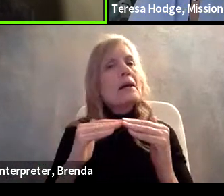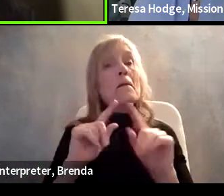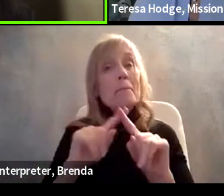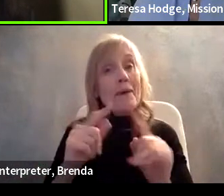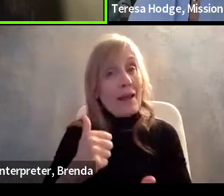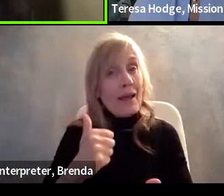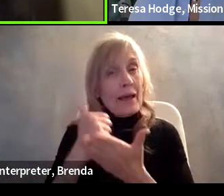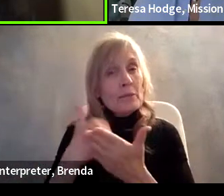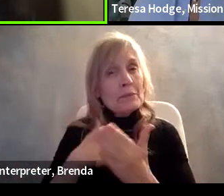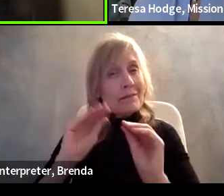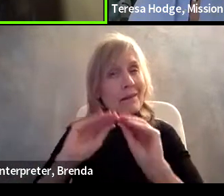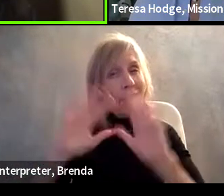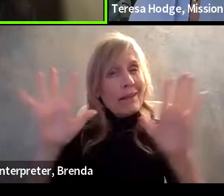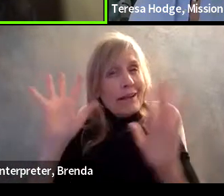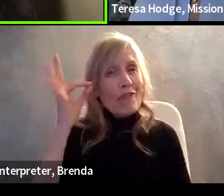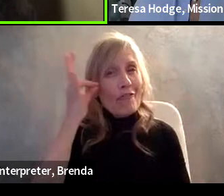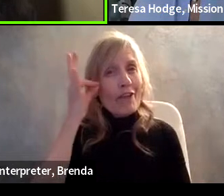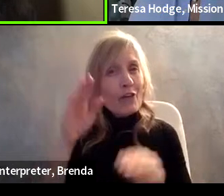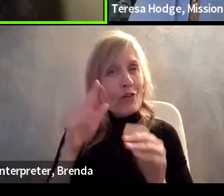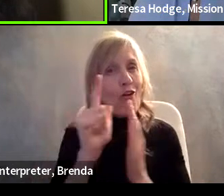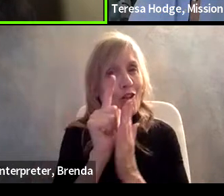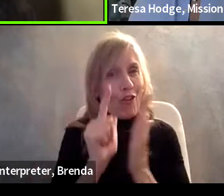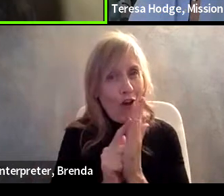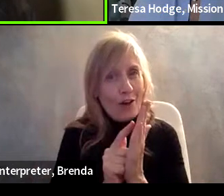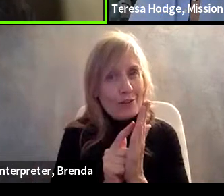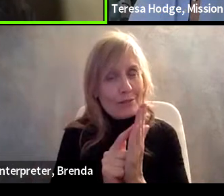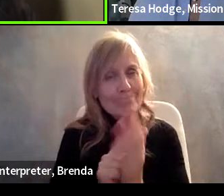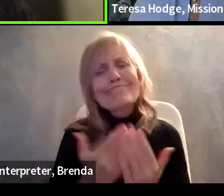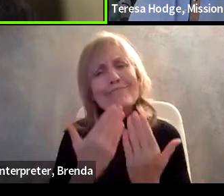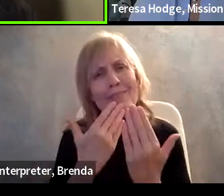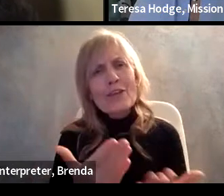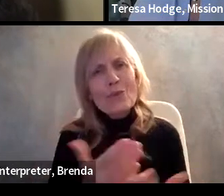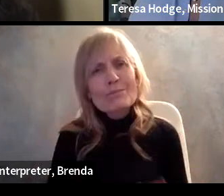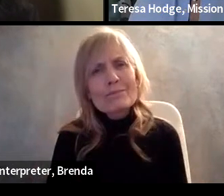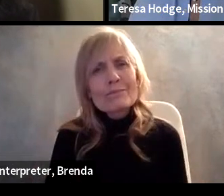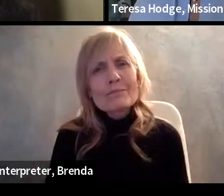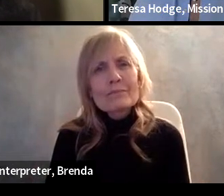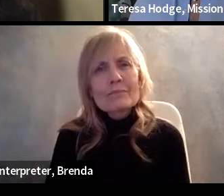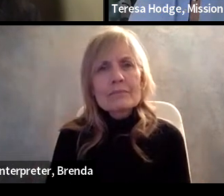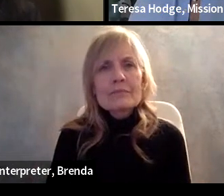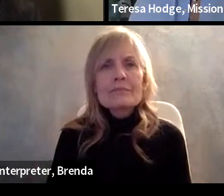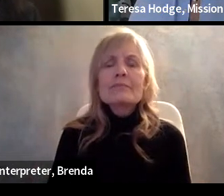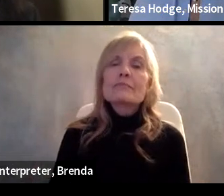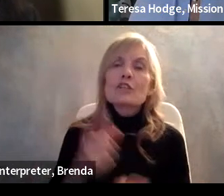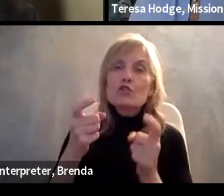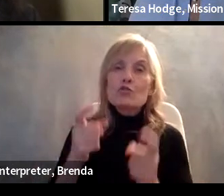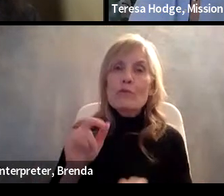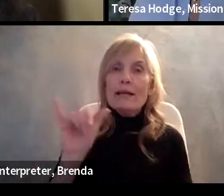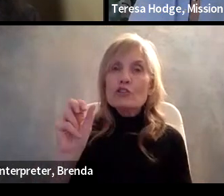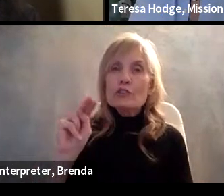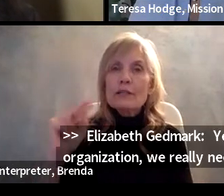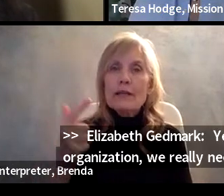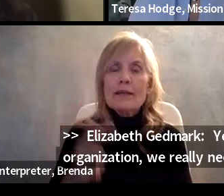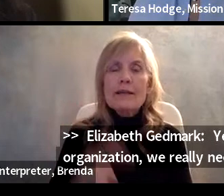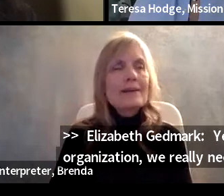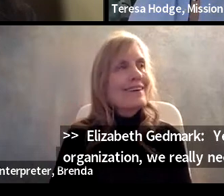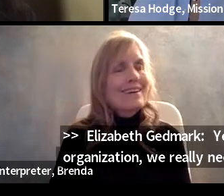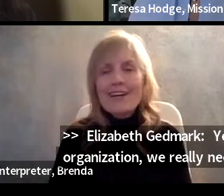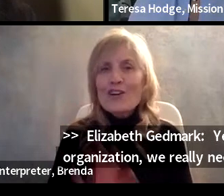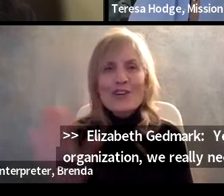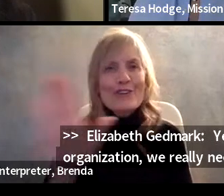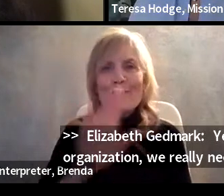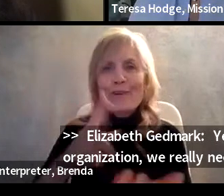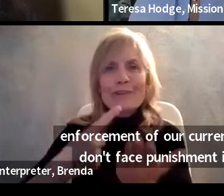ensure that people don't face punishment for their caregiving. Thank you so much. Well, thank you all, really, for a fascinating discussion